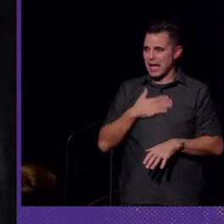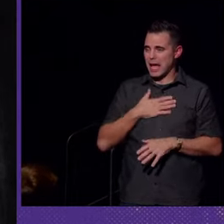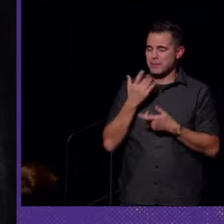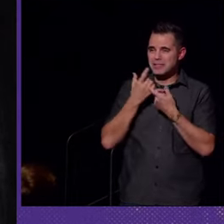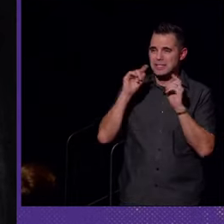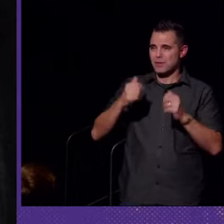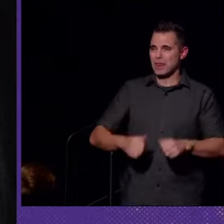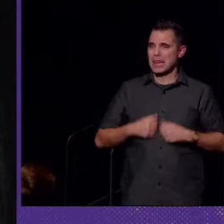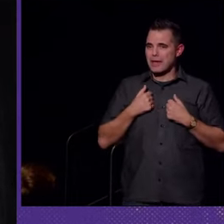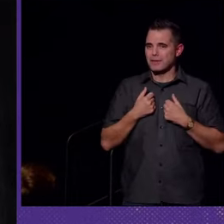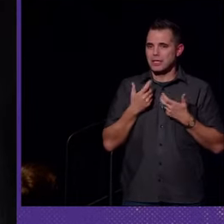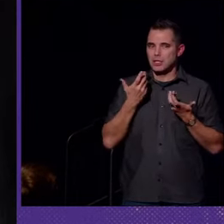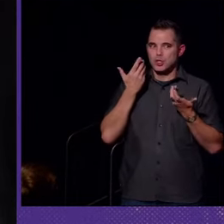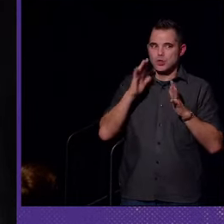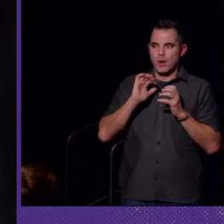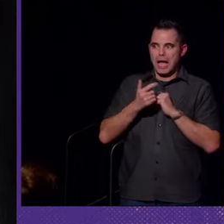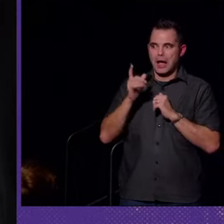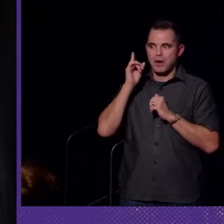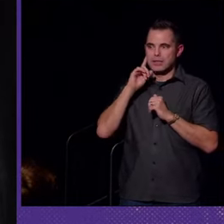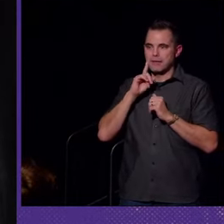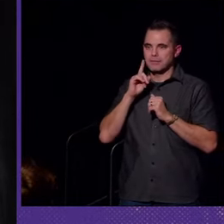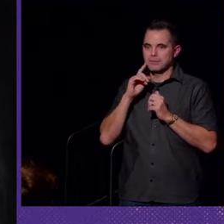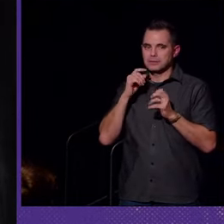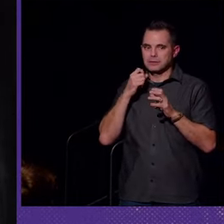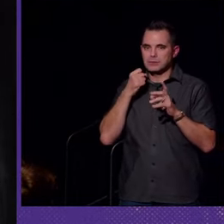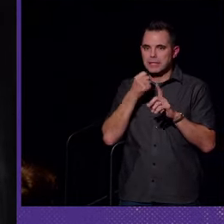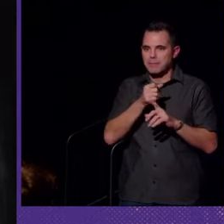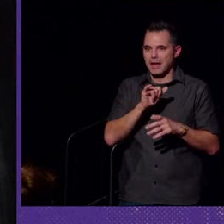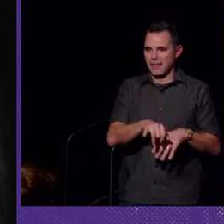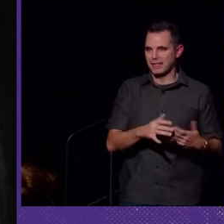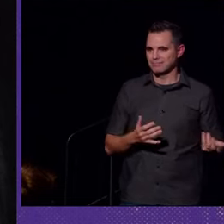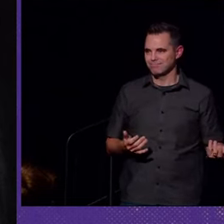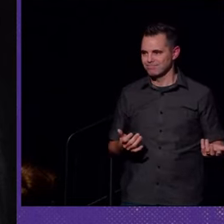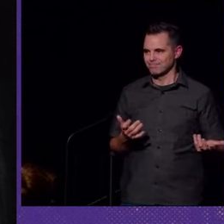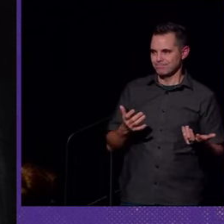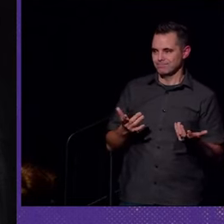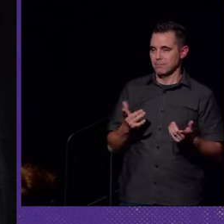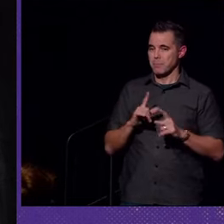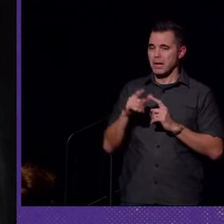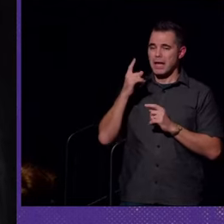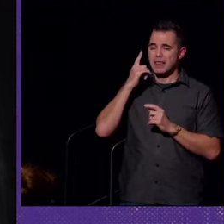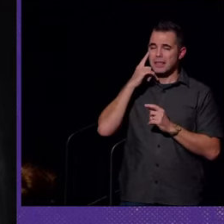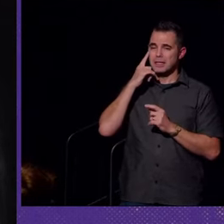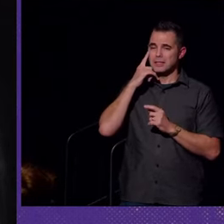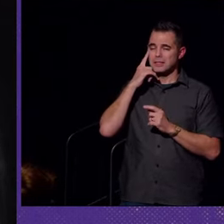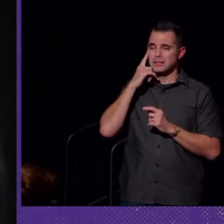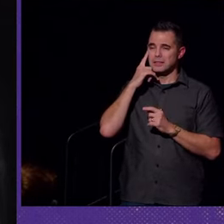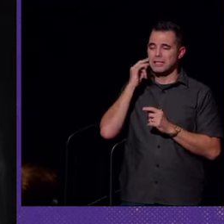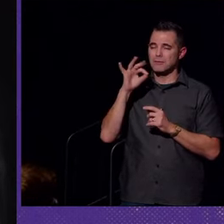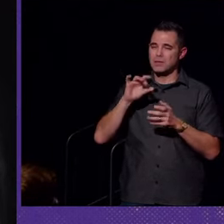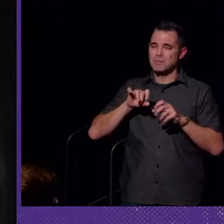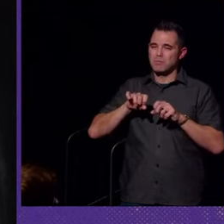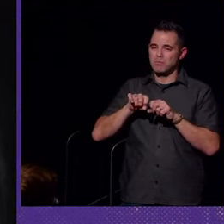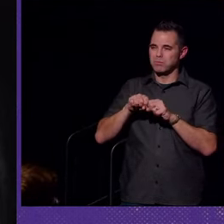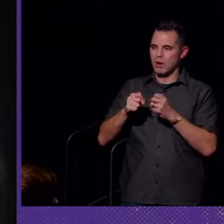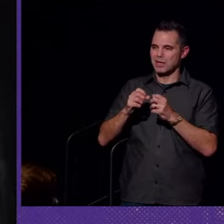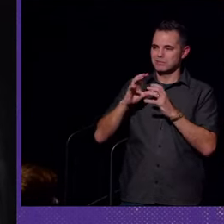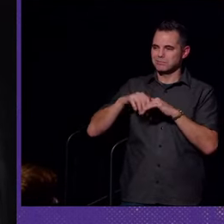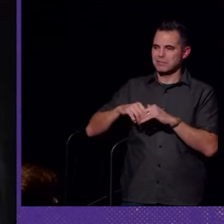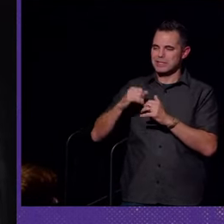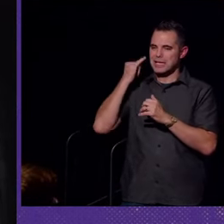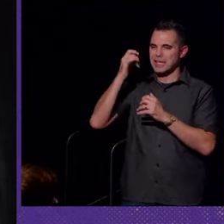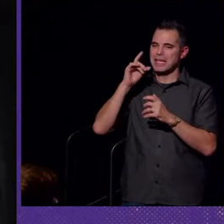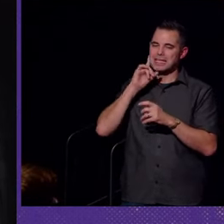successful life, and you don't know how deafness is going to impact. Yeah. But I think if we break this idea that